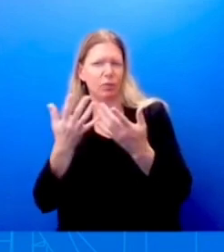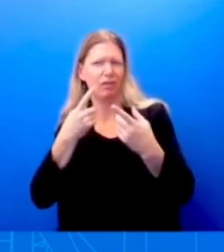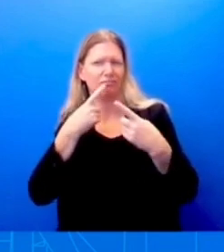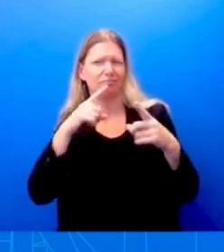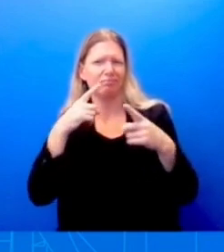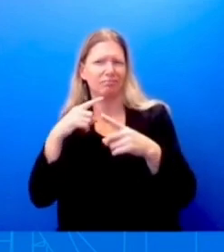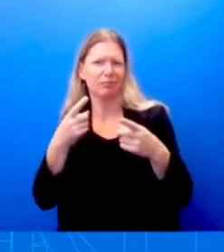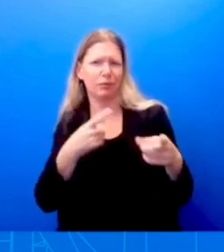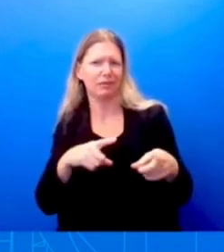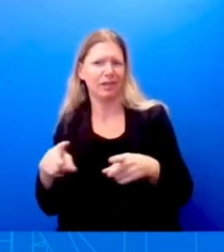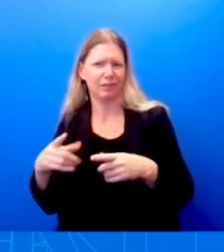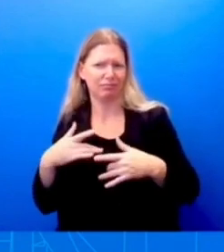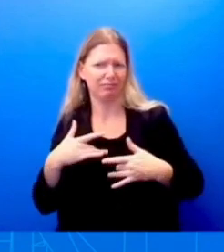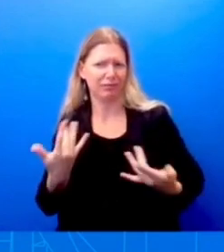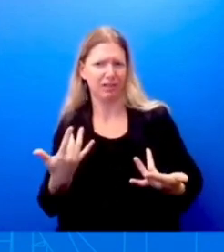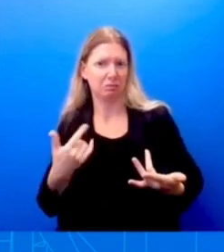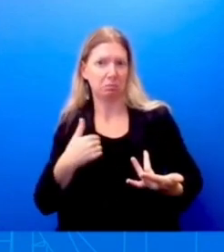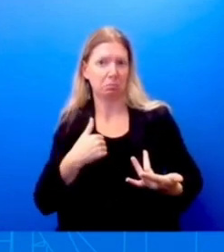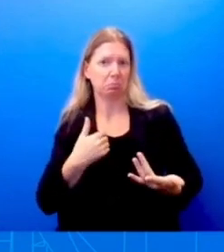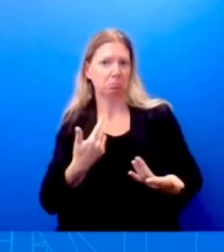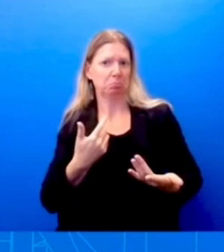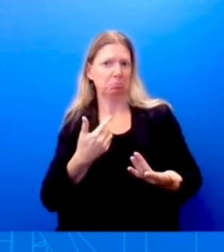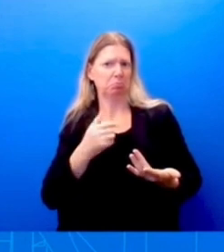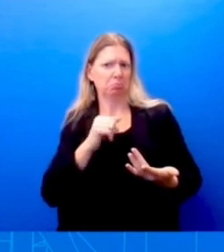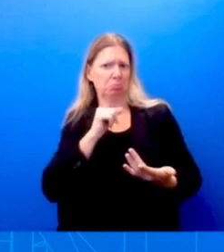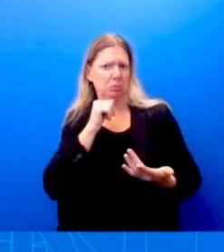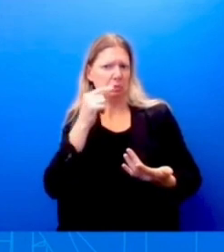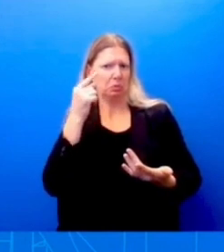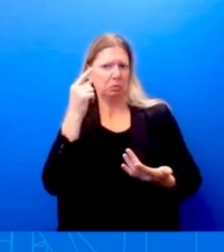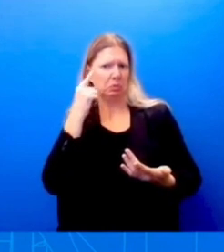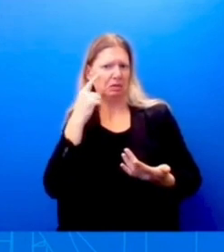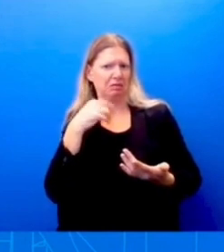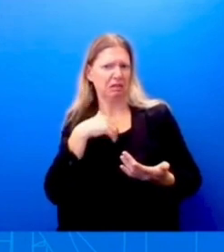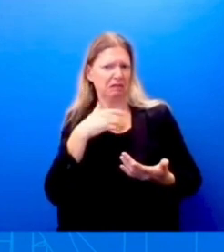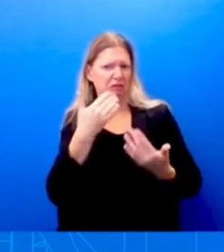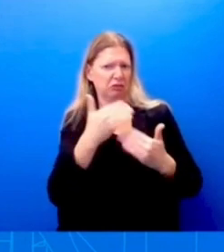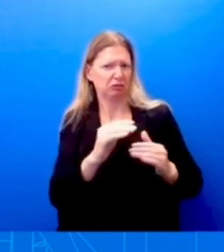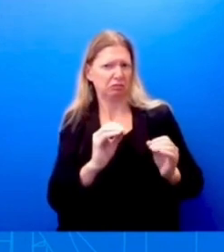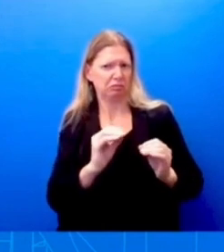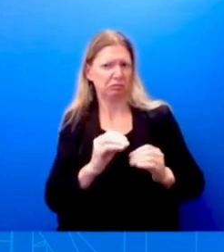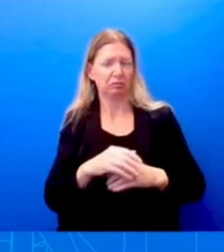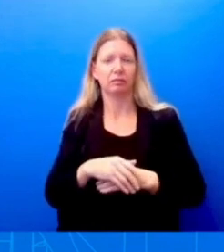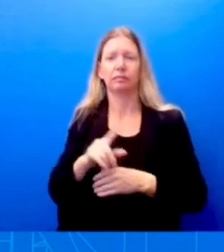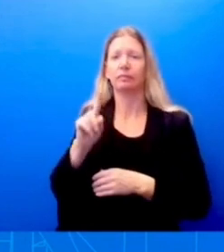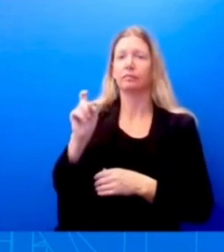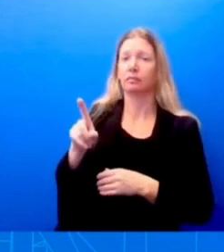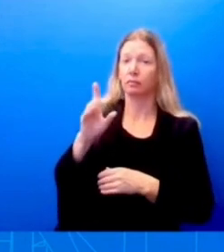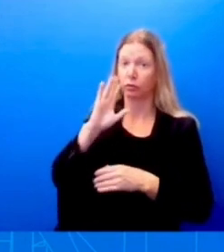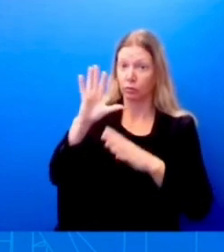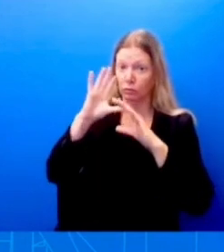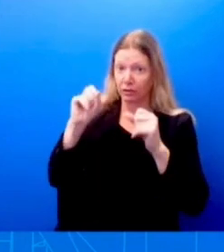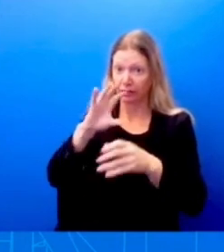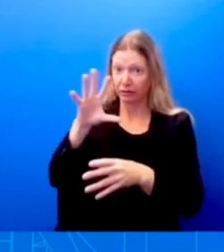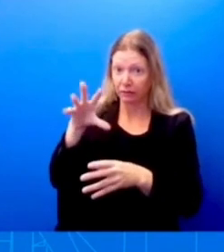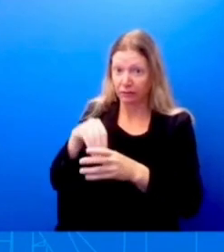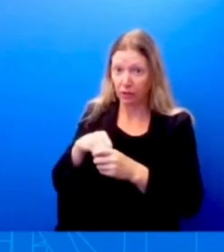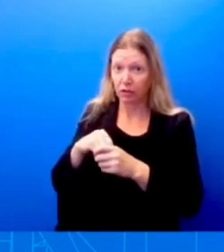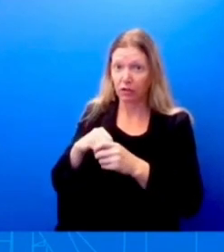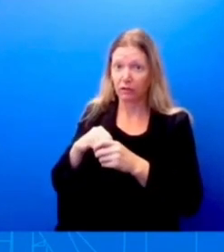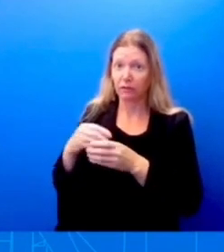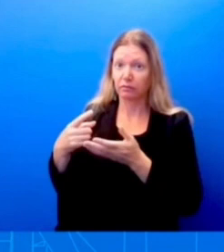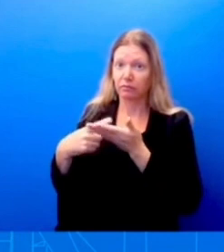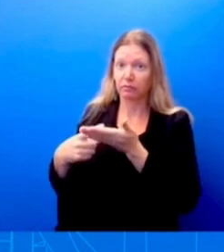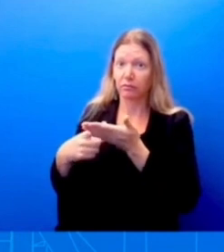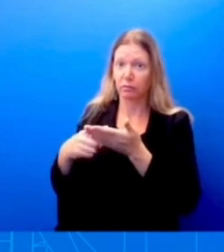something that we believe that we are doing. One more on UAW. Is the president going to get involved? Has he been talking with UAW at all? Well, you heard from the president